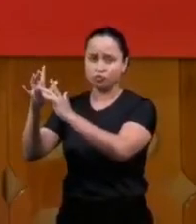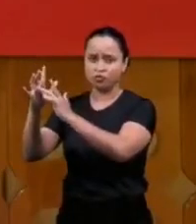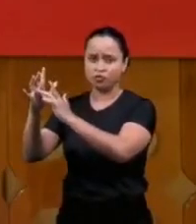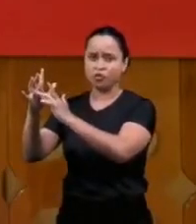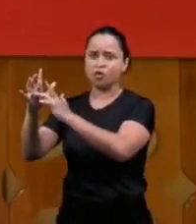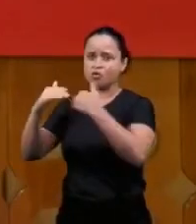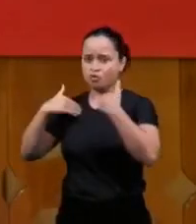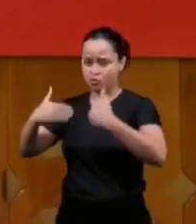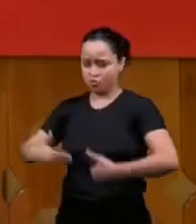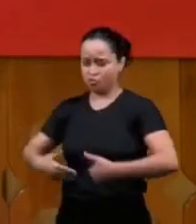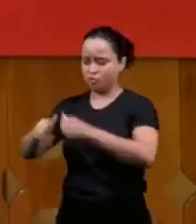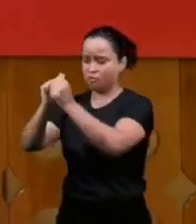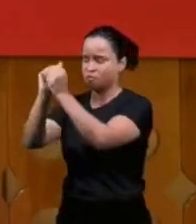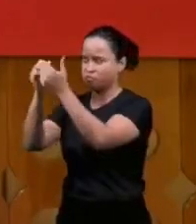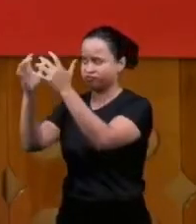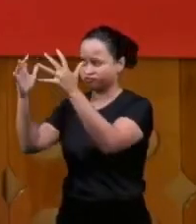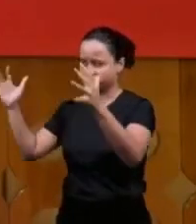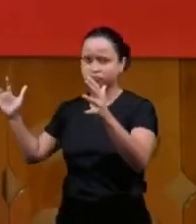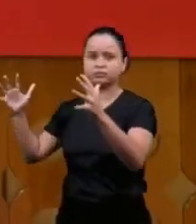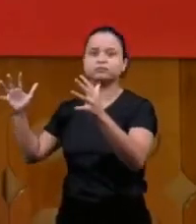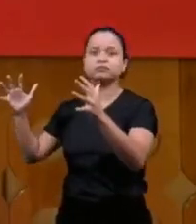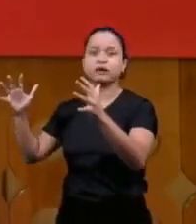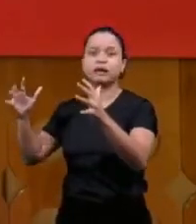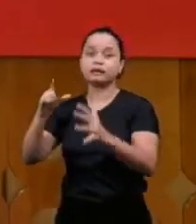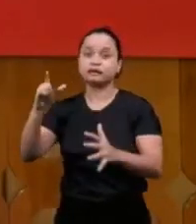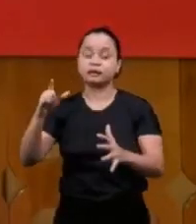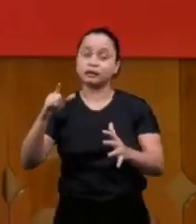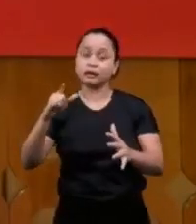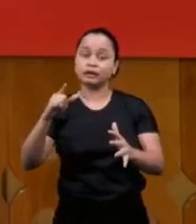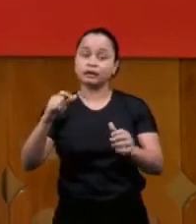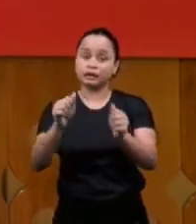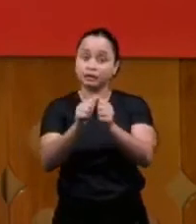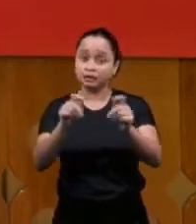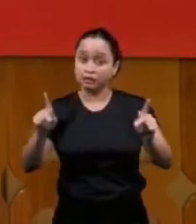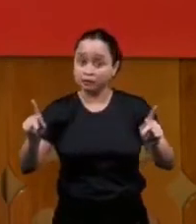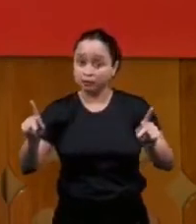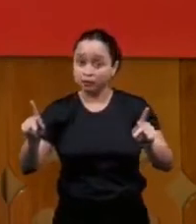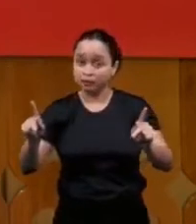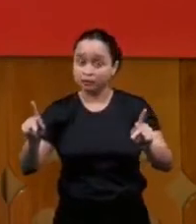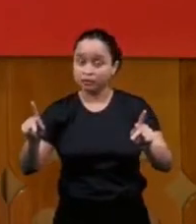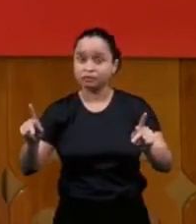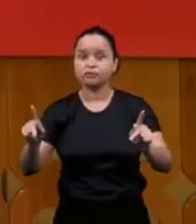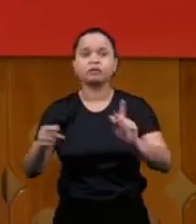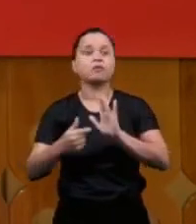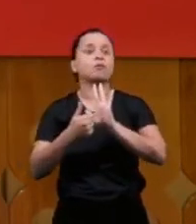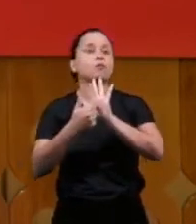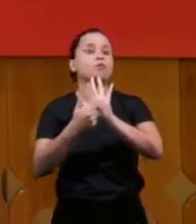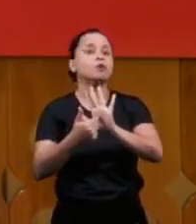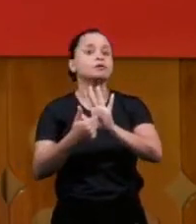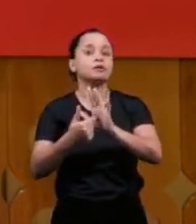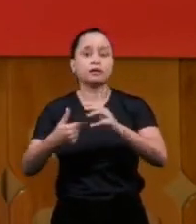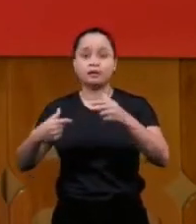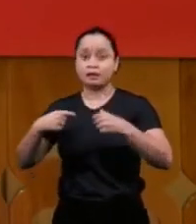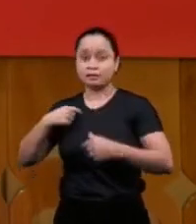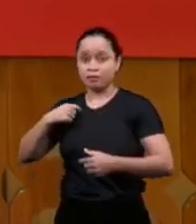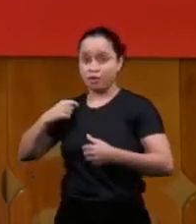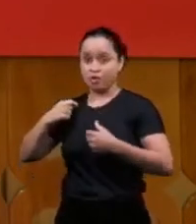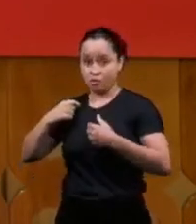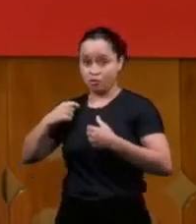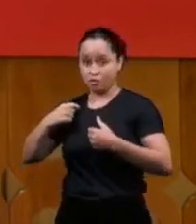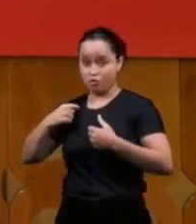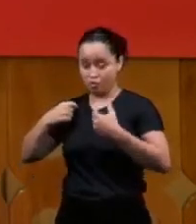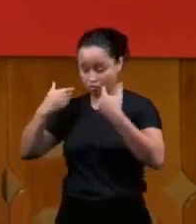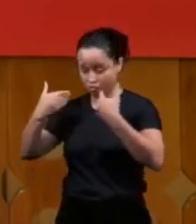when John saw him in Revelation 19 and he was clothed in a garment that was